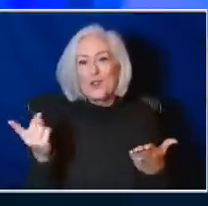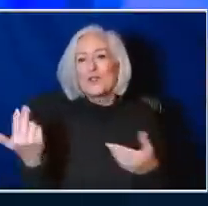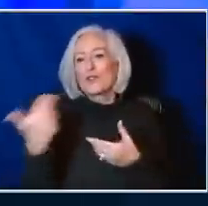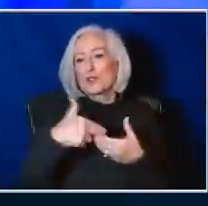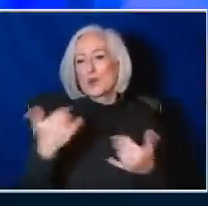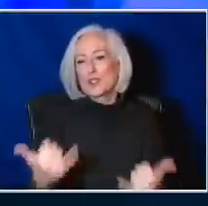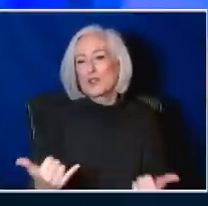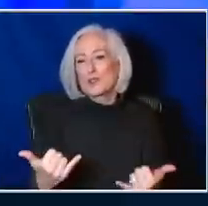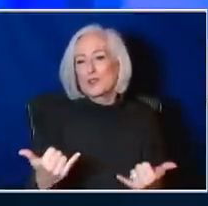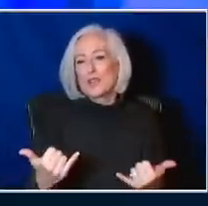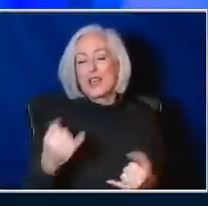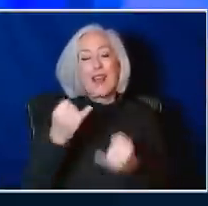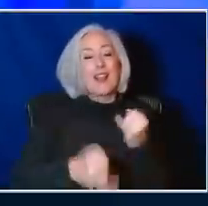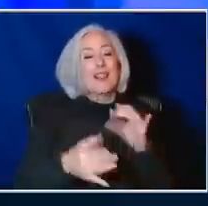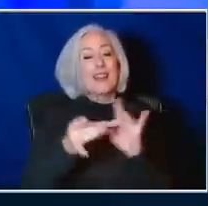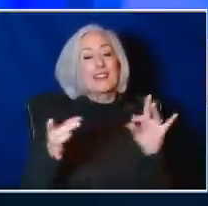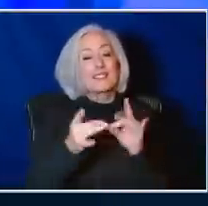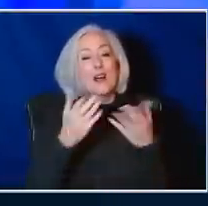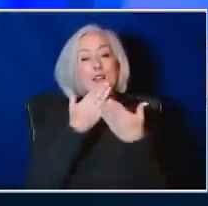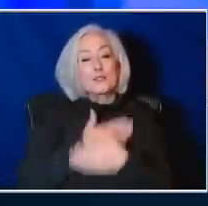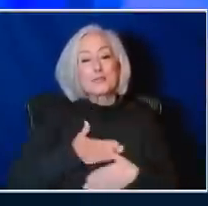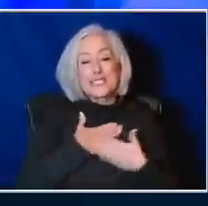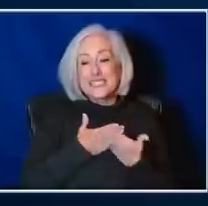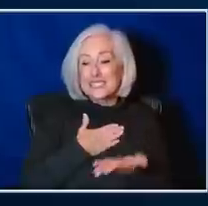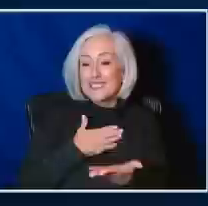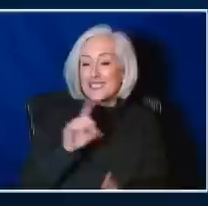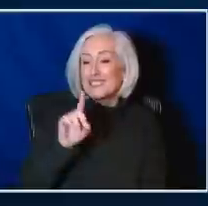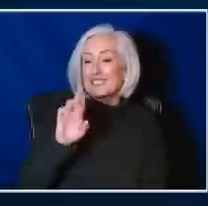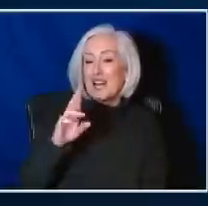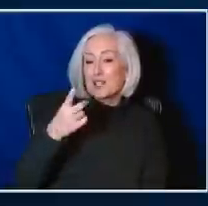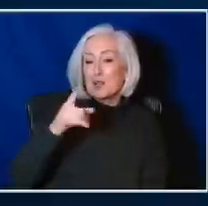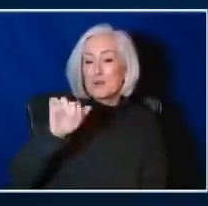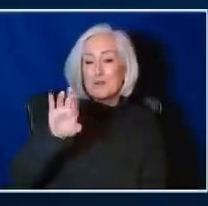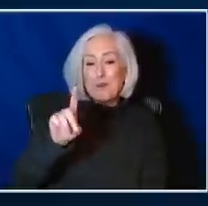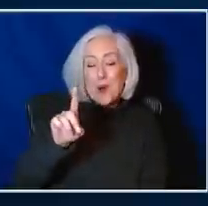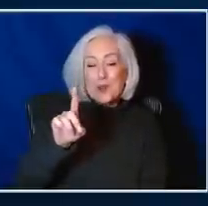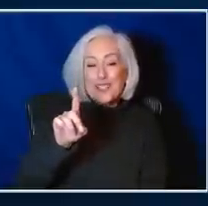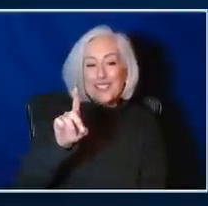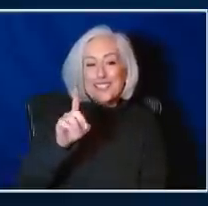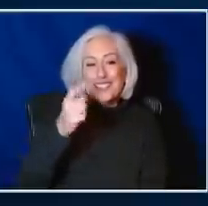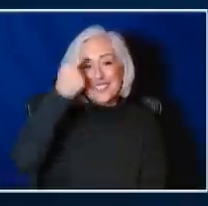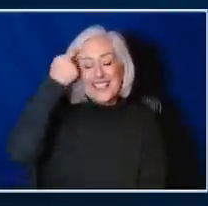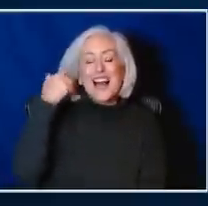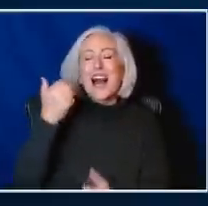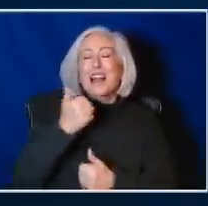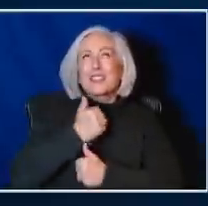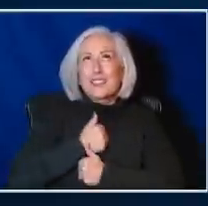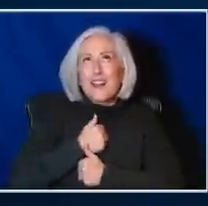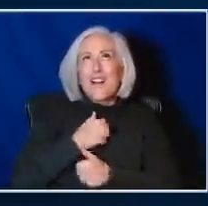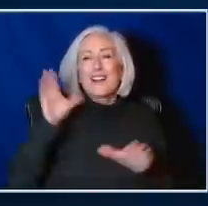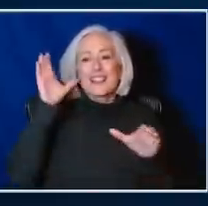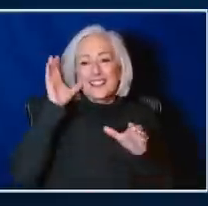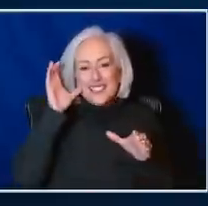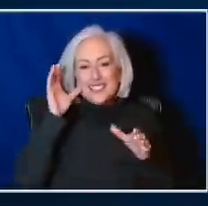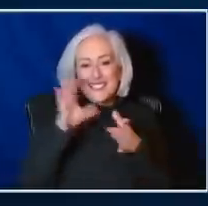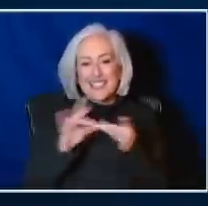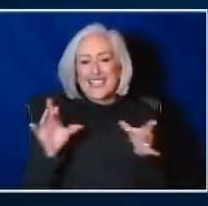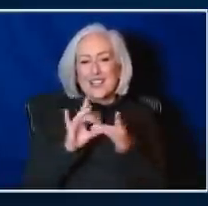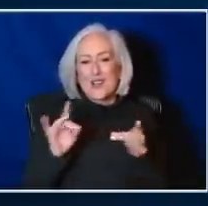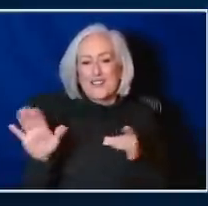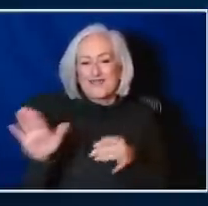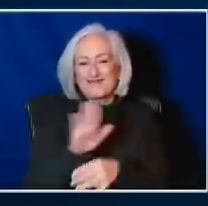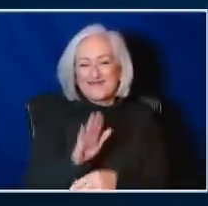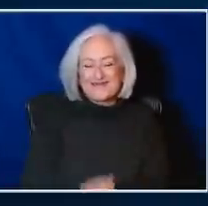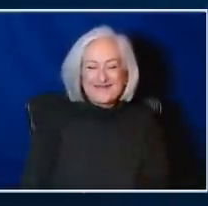some final thoughts. Dr. Poland, thank you for being back on the program. I love listening and hearing to you. Well, it's